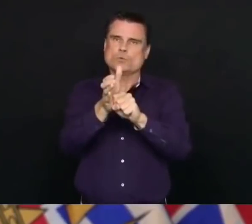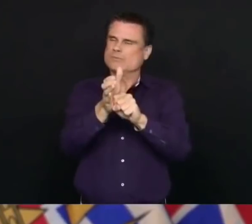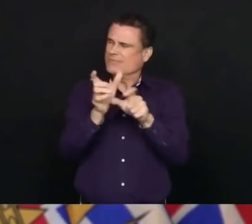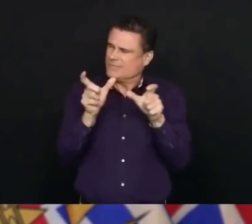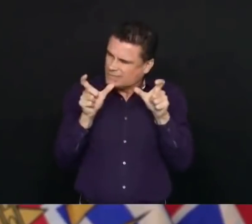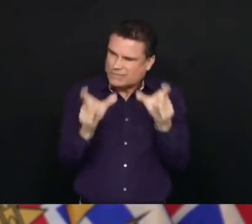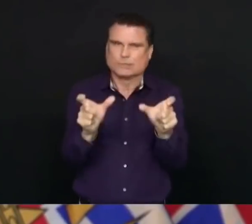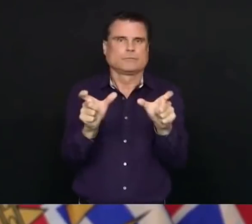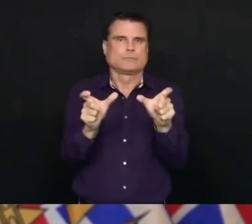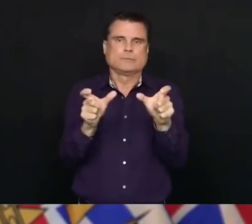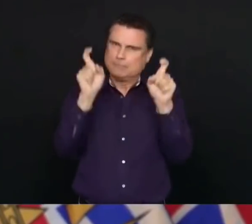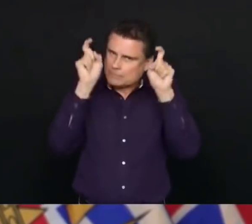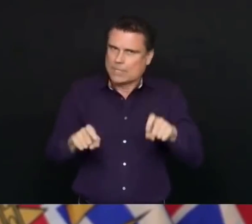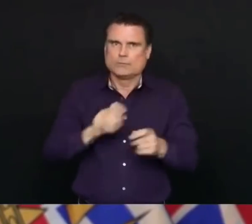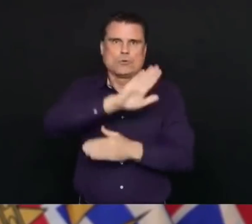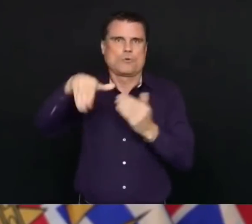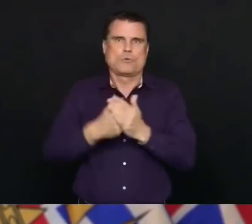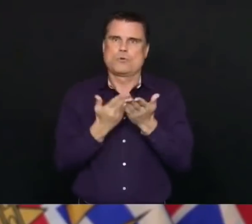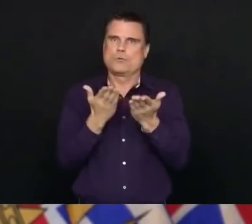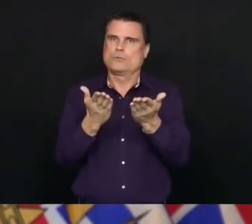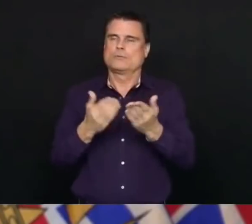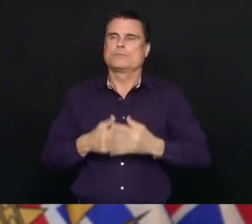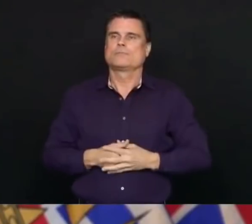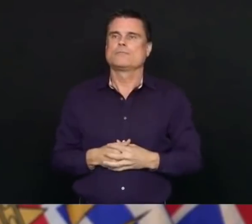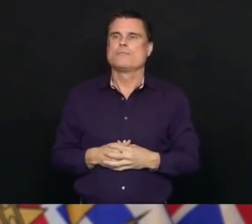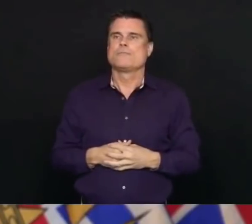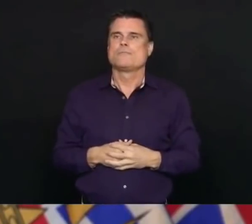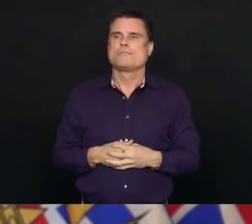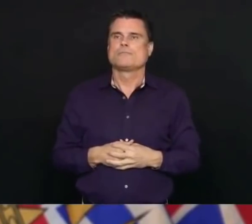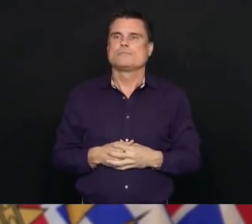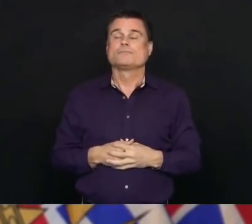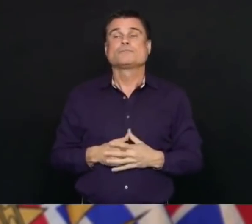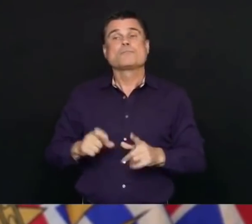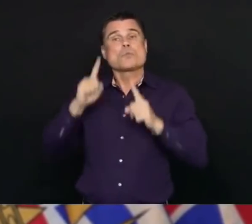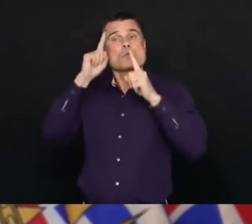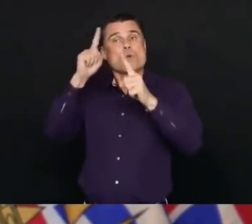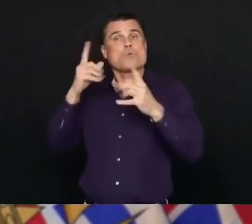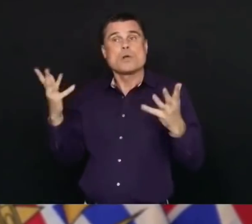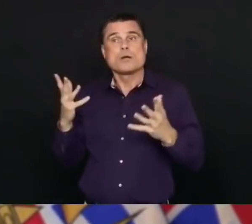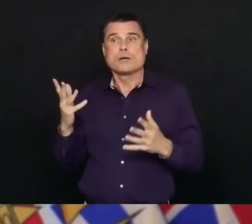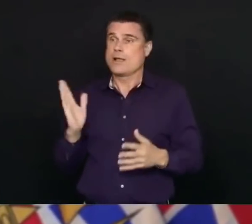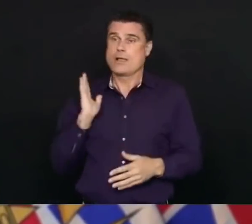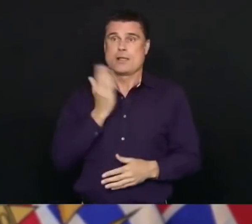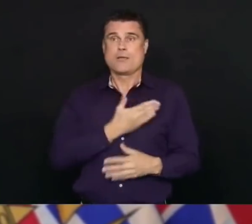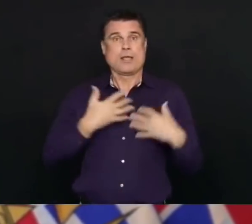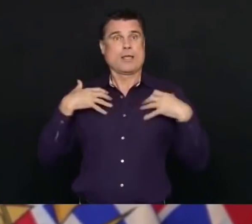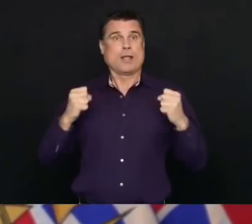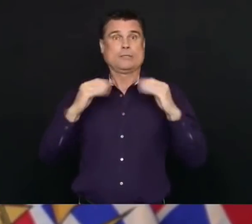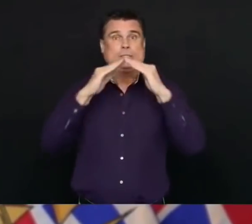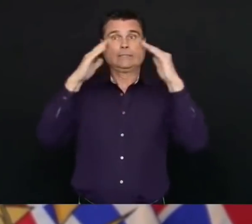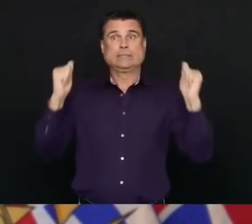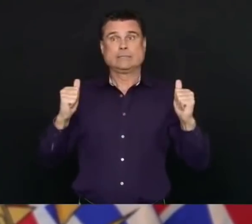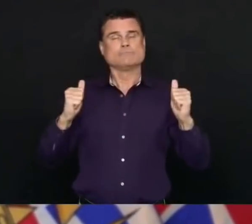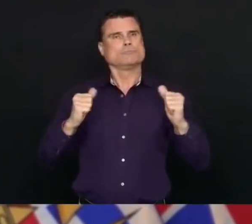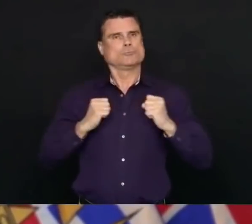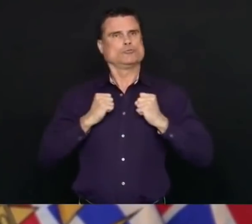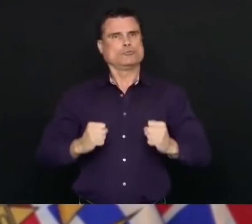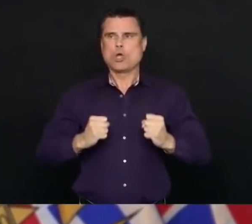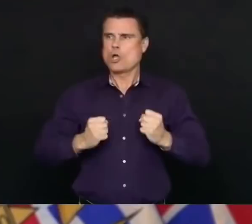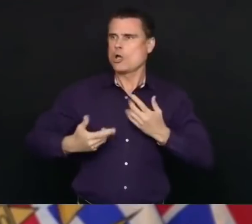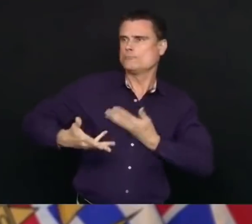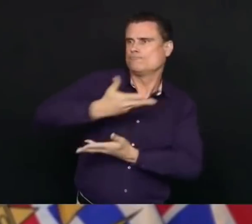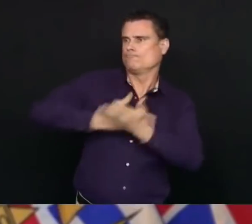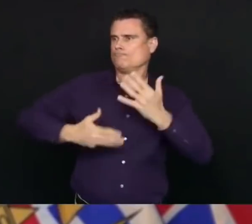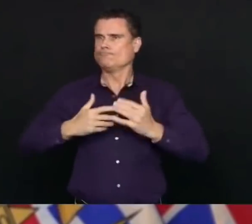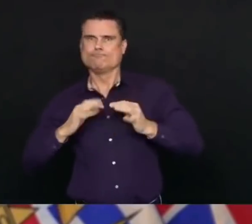that we just talked about makes our health system stronger and is, in my mind, vital to preventing further transmission and protecting our